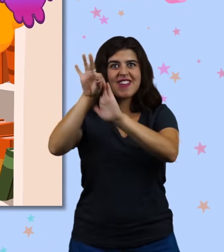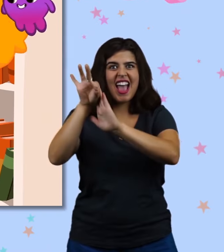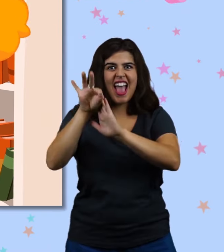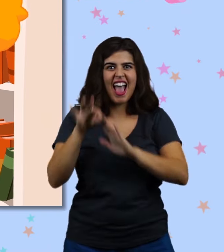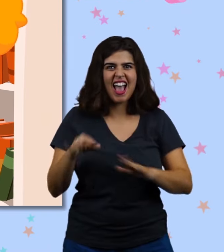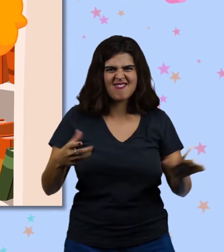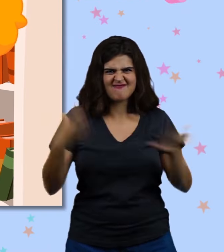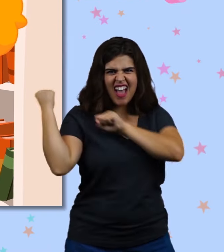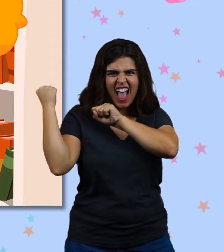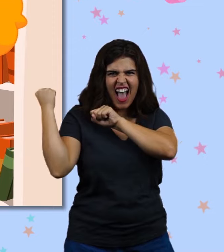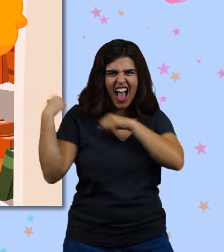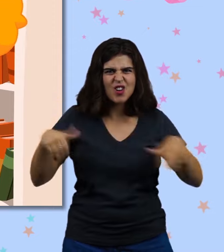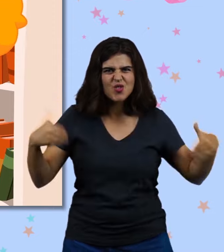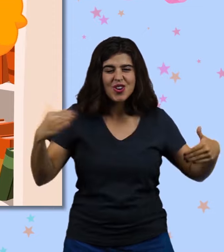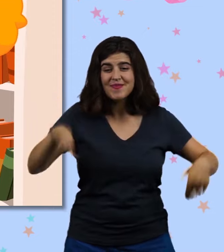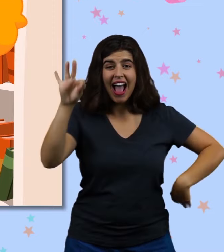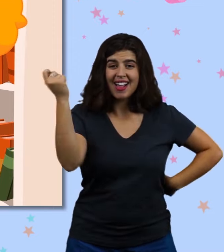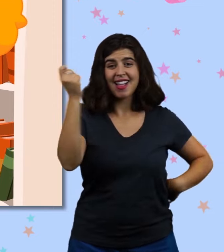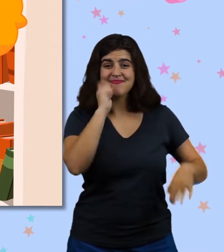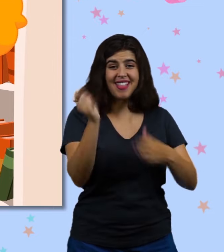Great, Groovy. You're so fast.